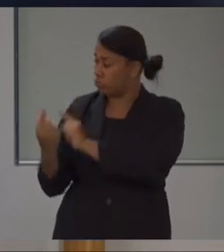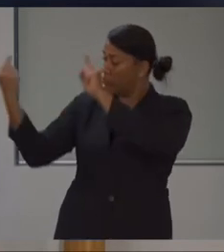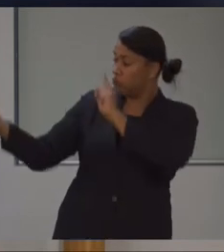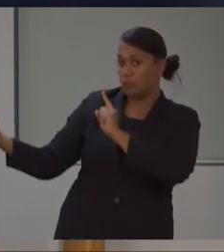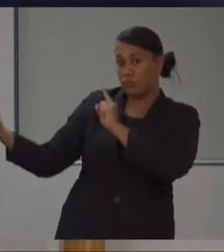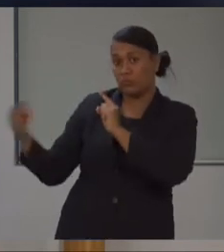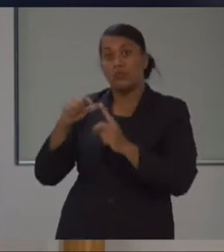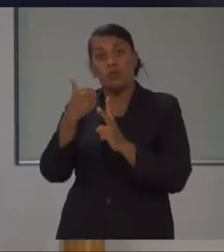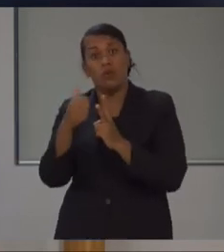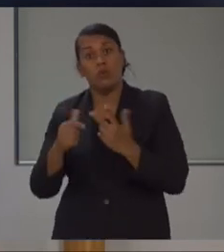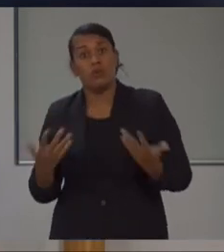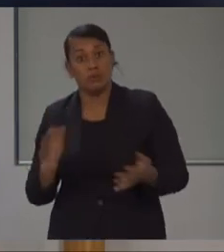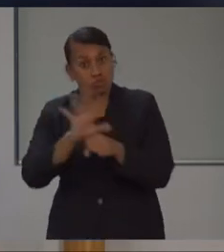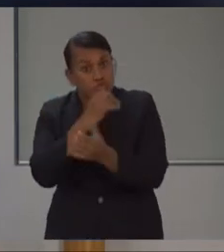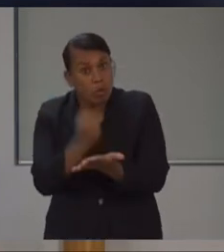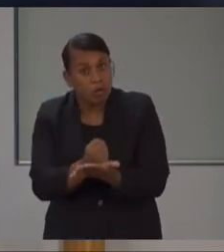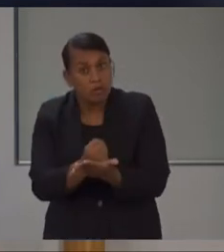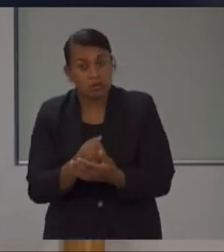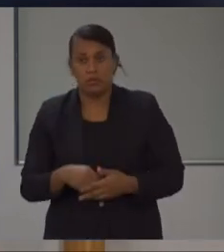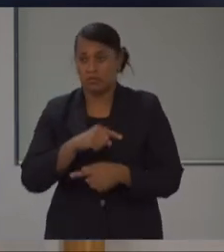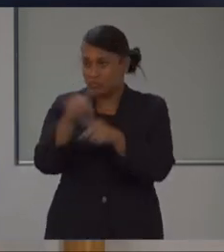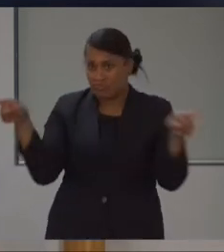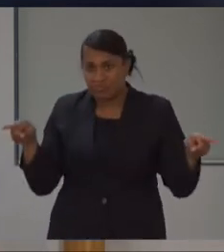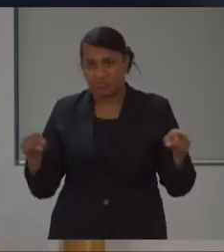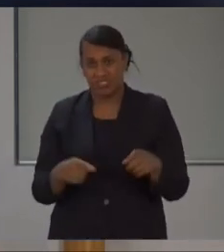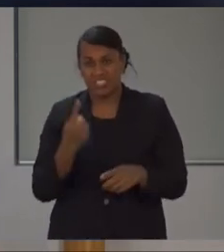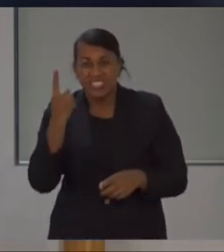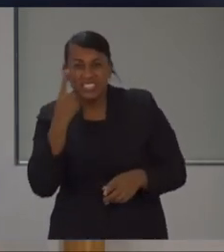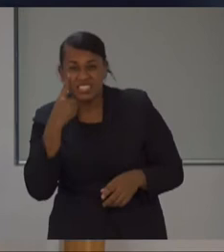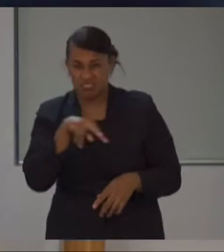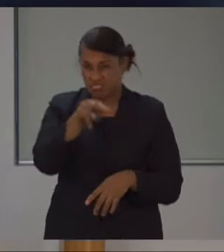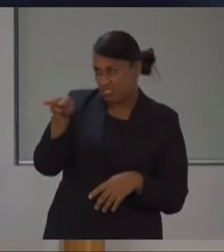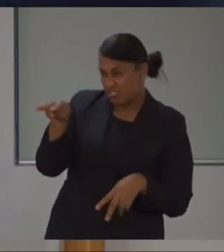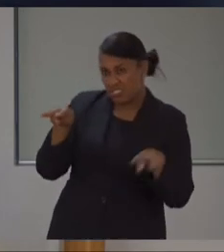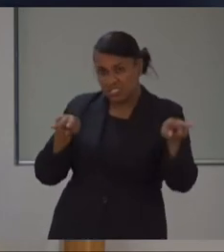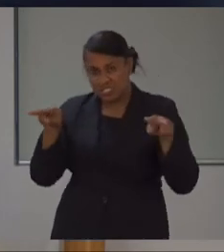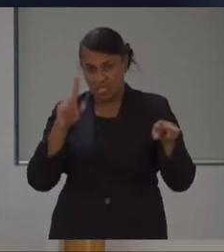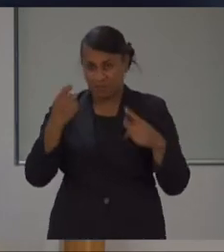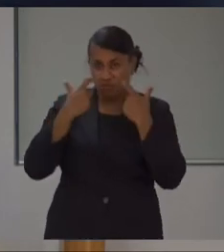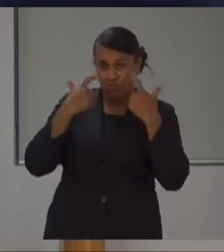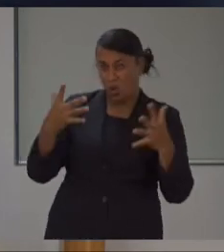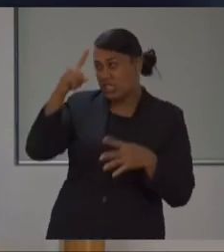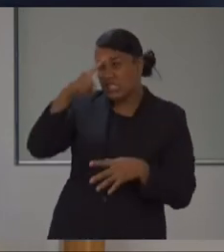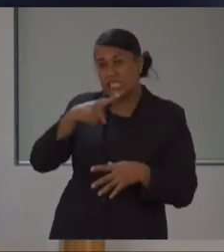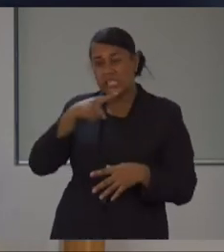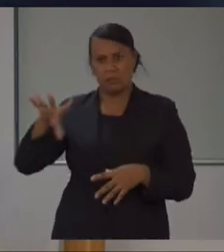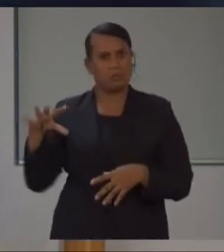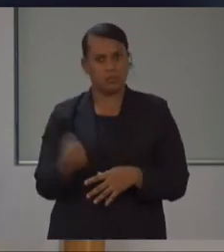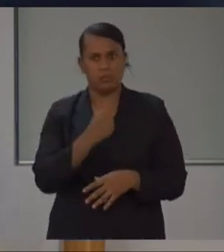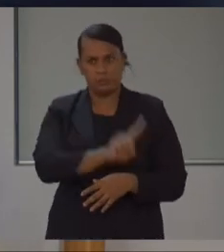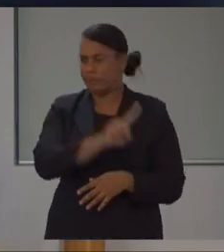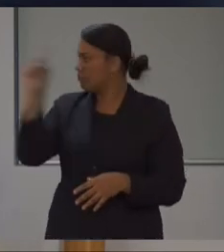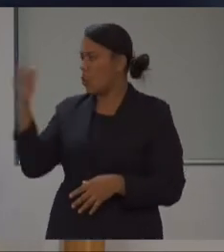that when one does have any symptom, they are to front up to one of our fever clinics or one of our health centers so